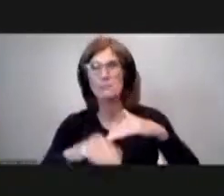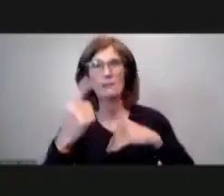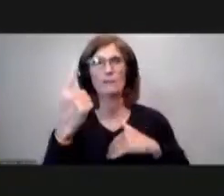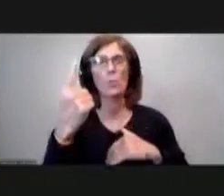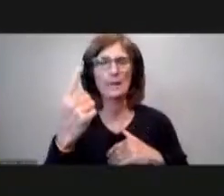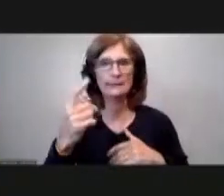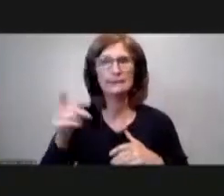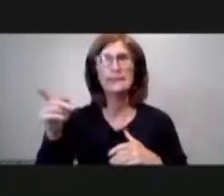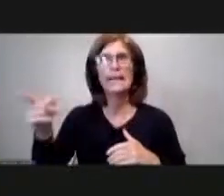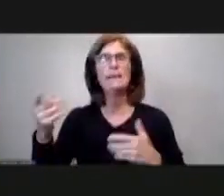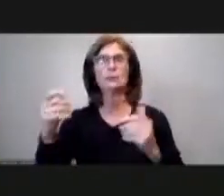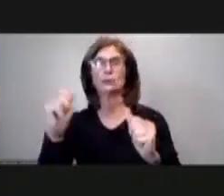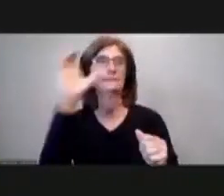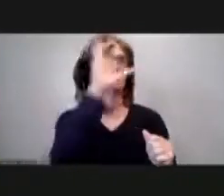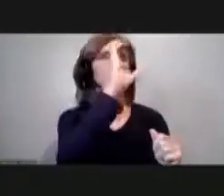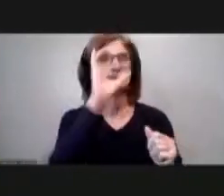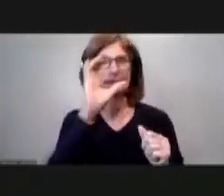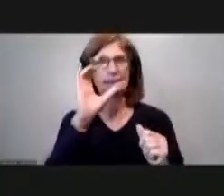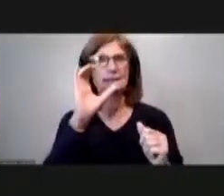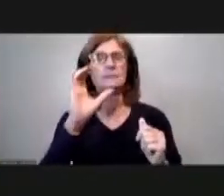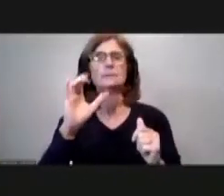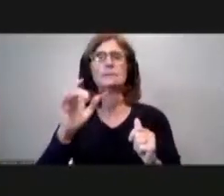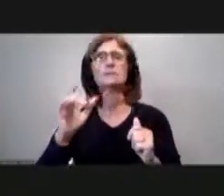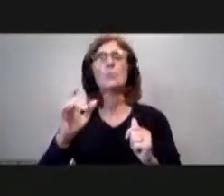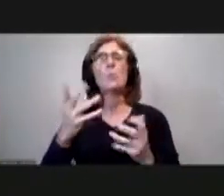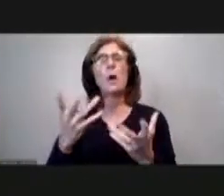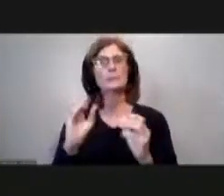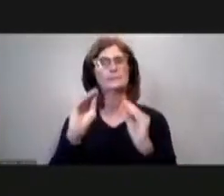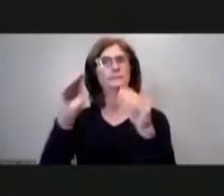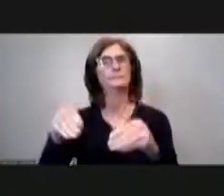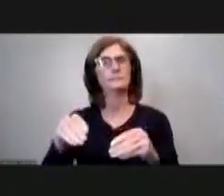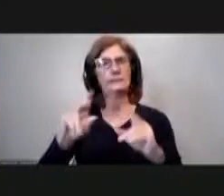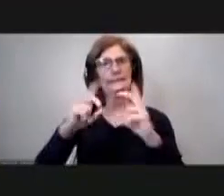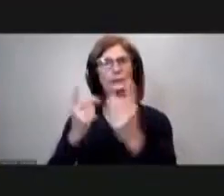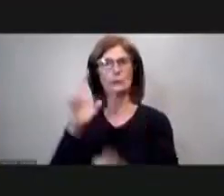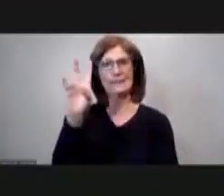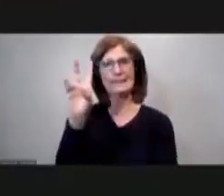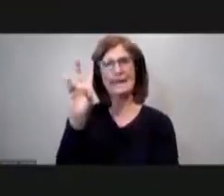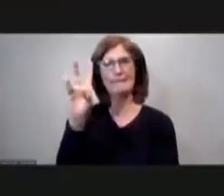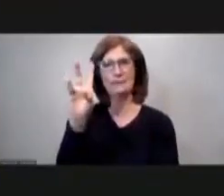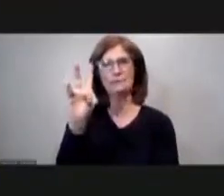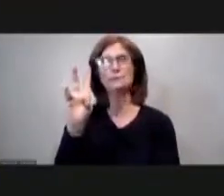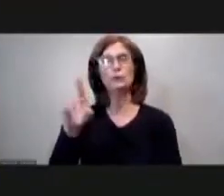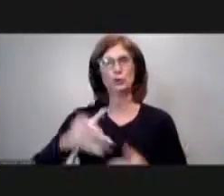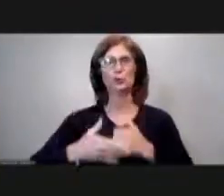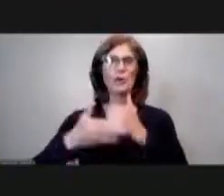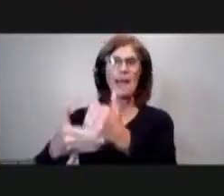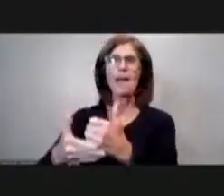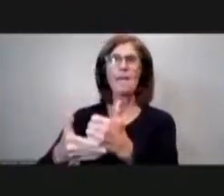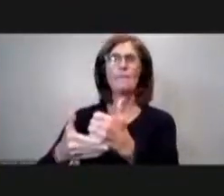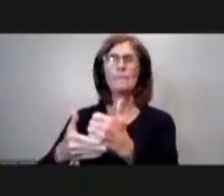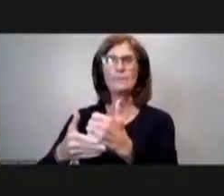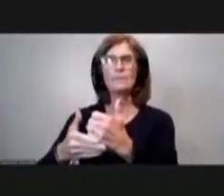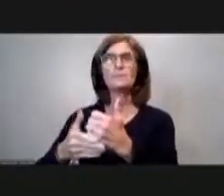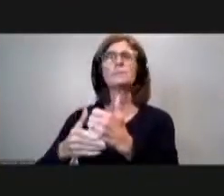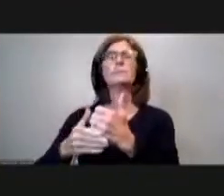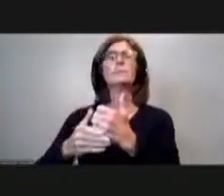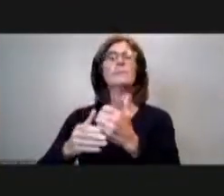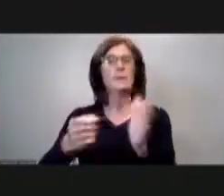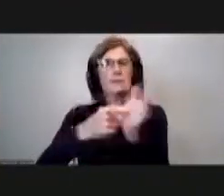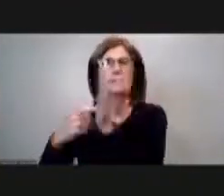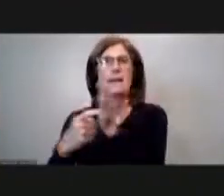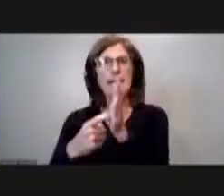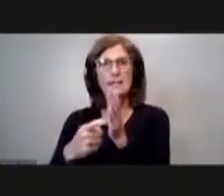he was trying desperately to put money in um district seven to satisfy these competing demands demands